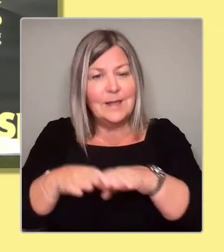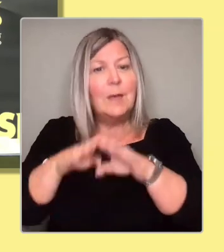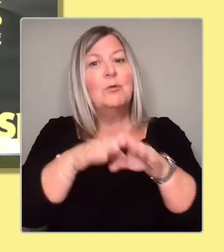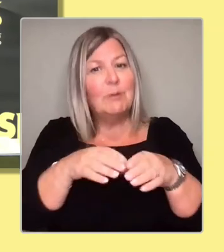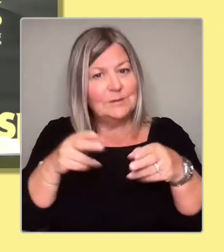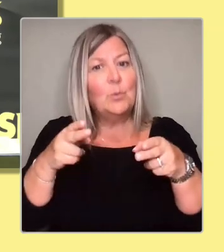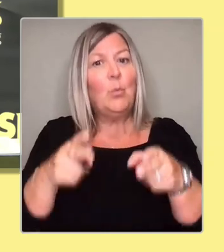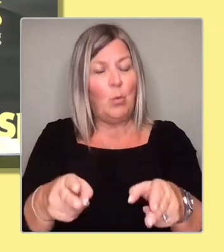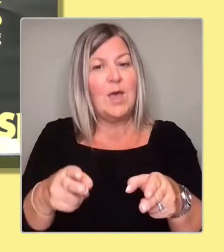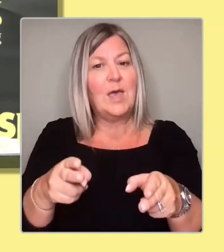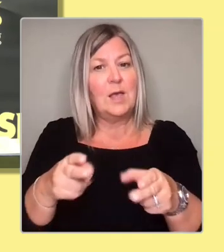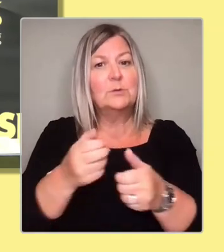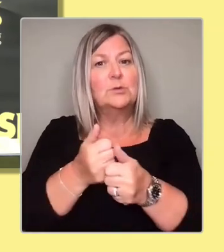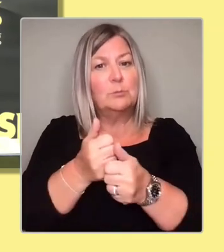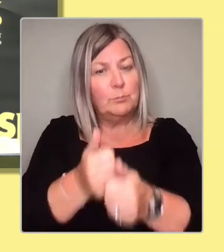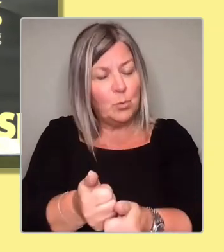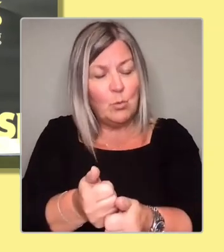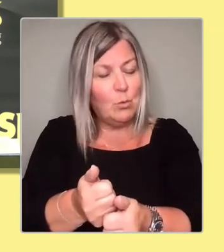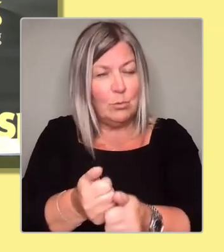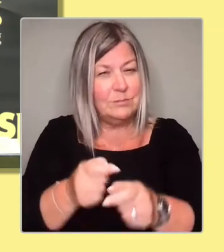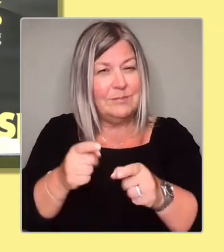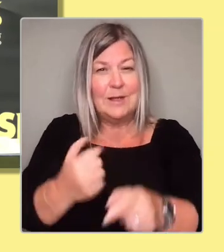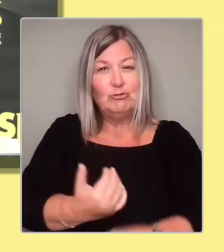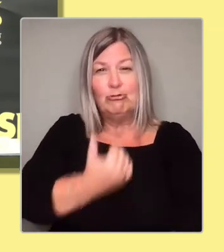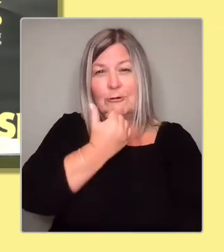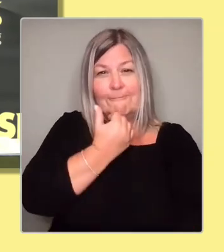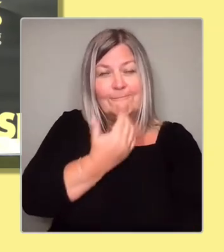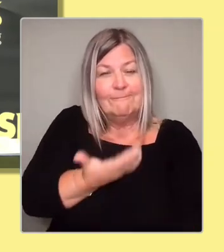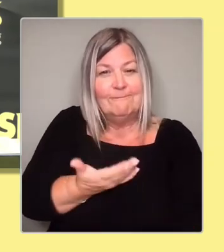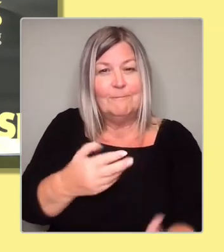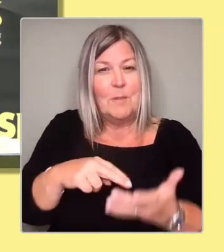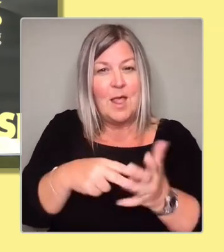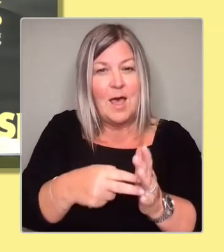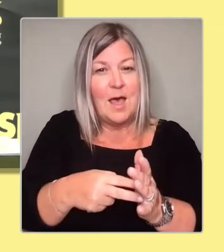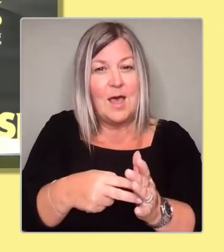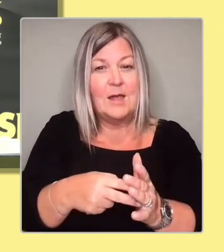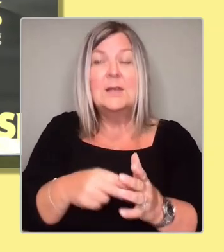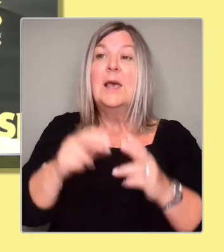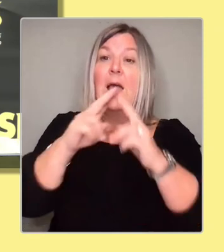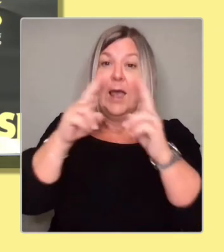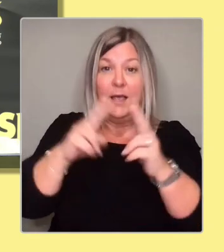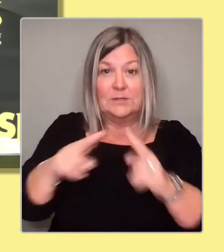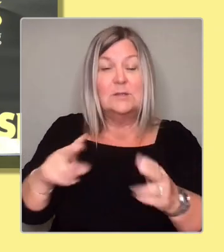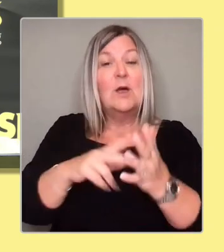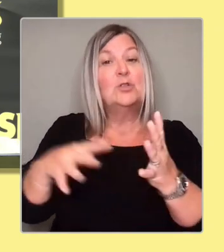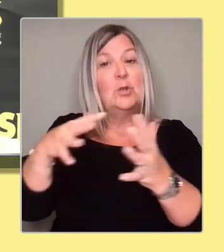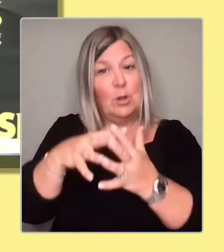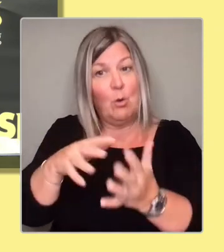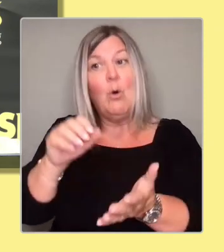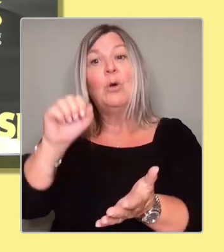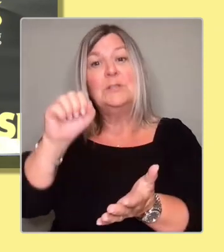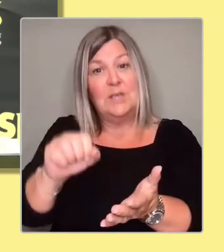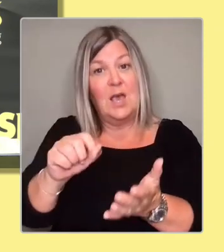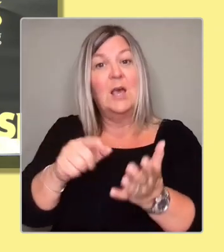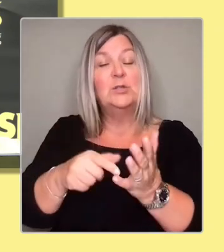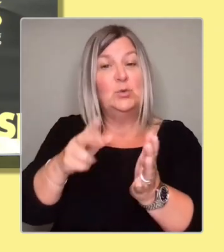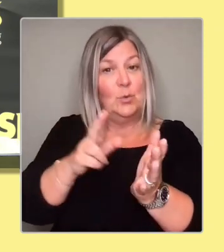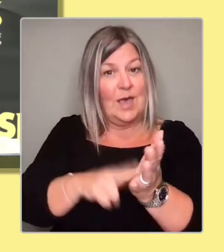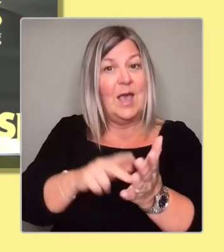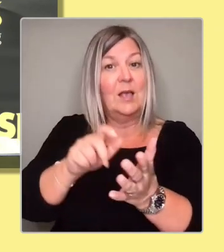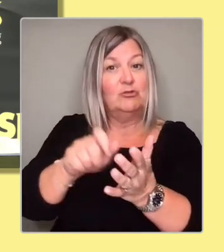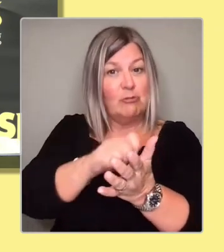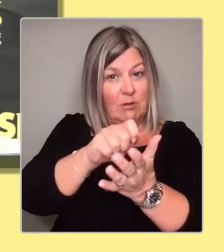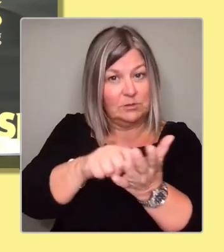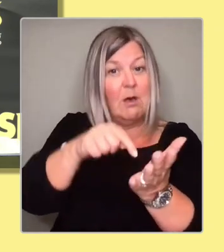a plan. You know, there is international law here. So we have the UN charter. So it's Article 1.2. And that is the right to self